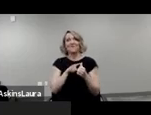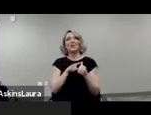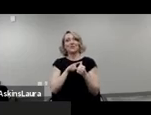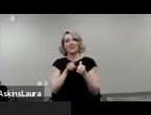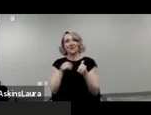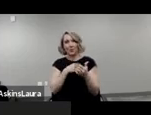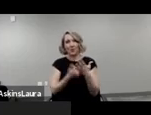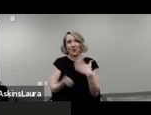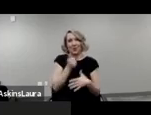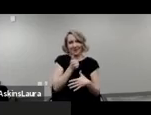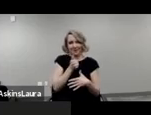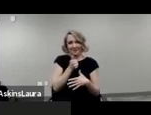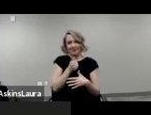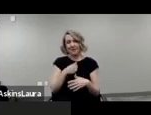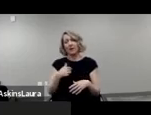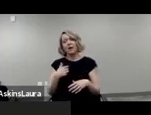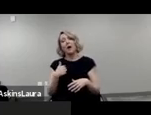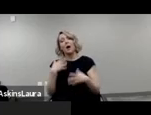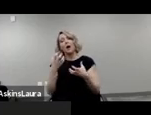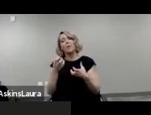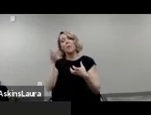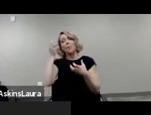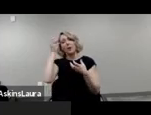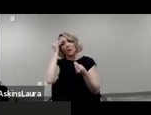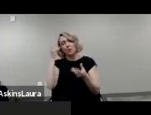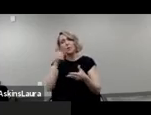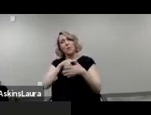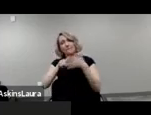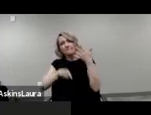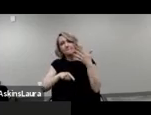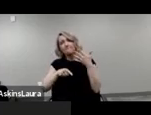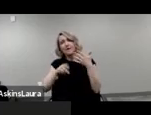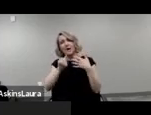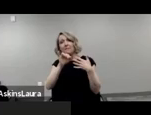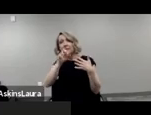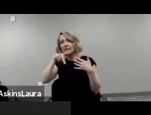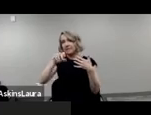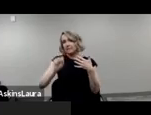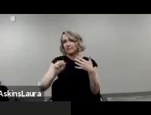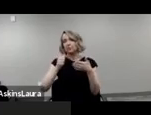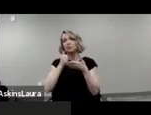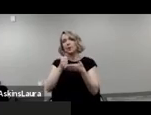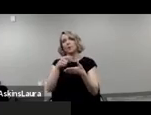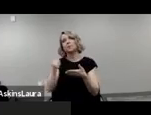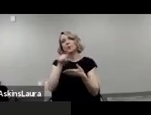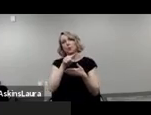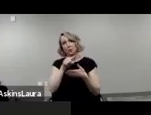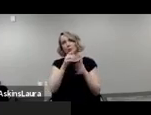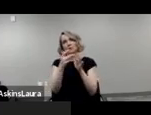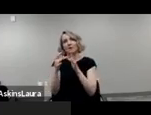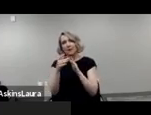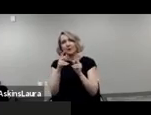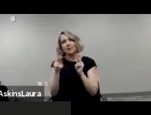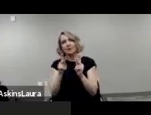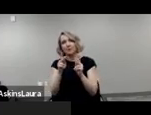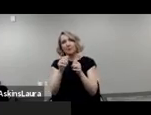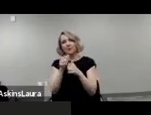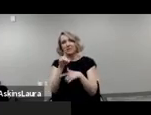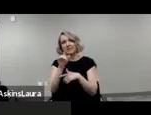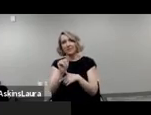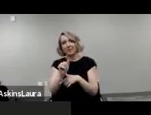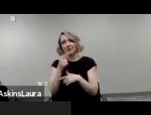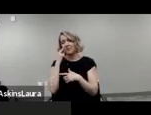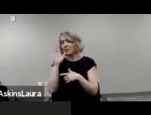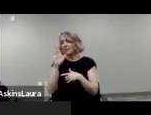want to leave you with five tips that'll help you move forward in reaching people with disabilities across the lifespan. These are